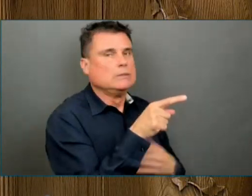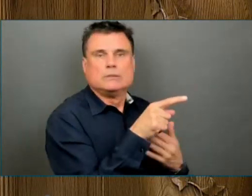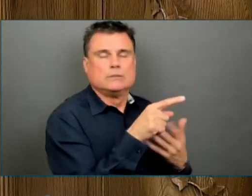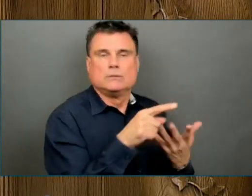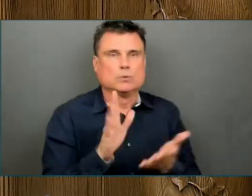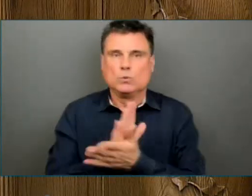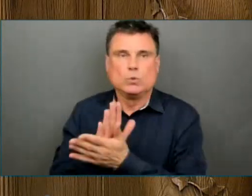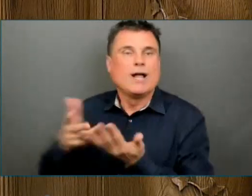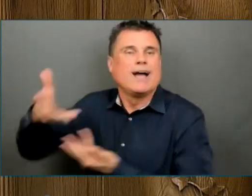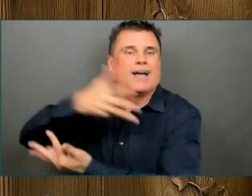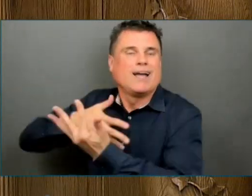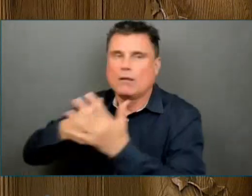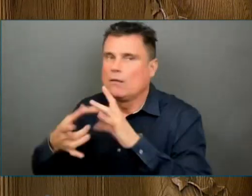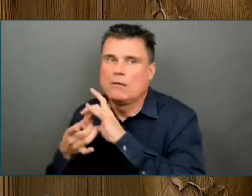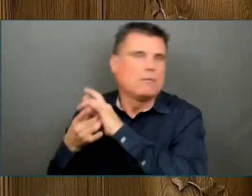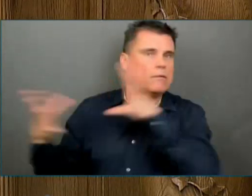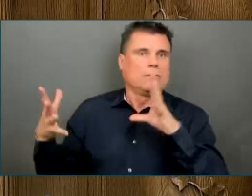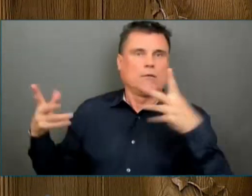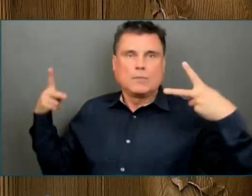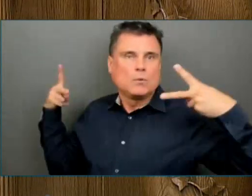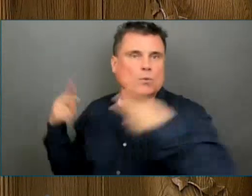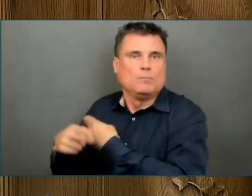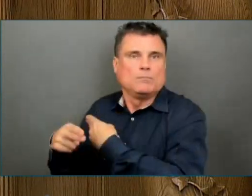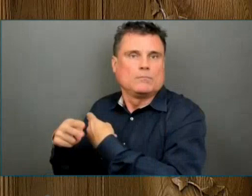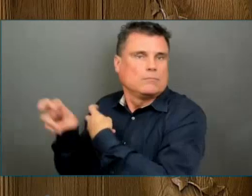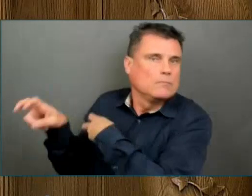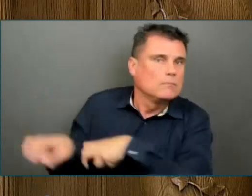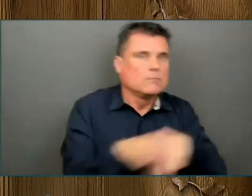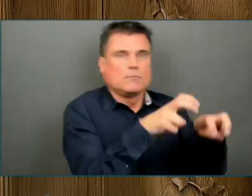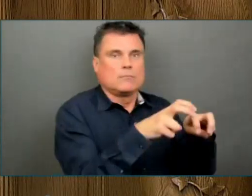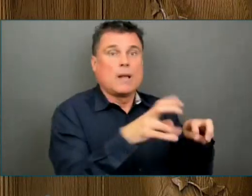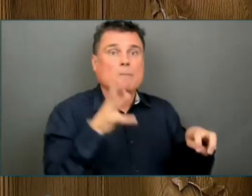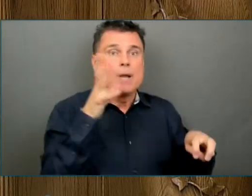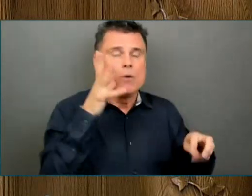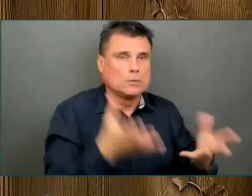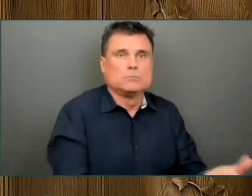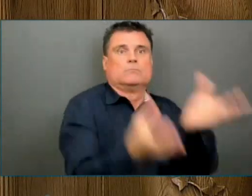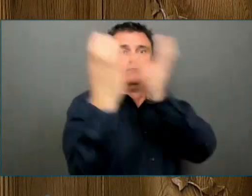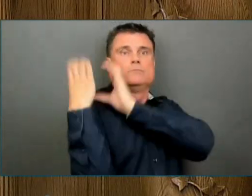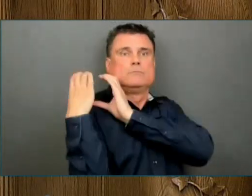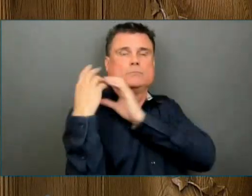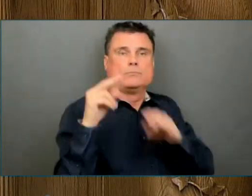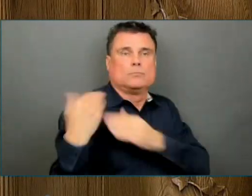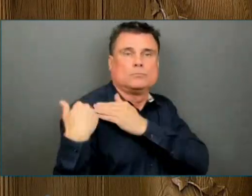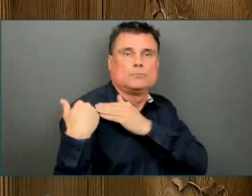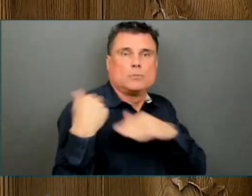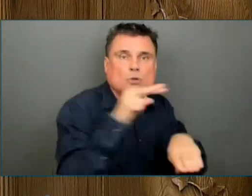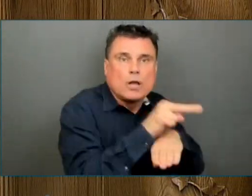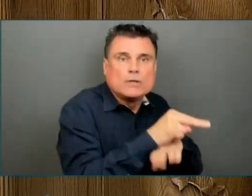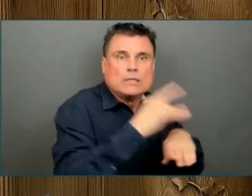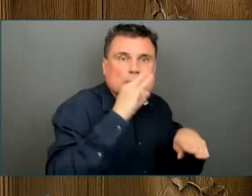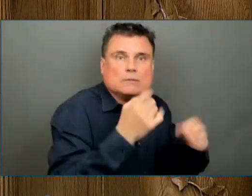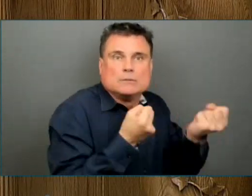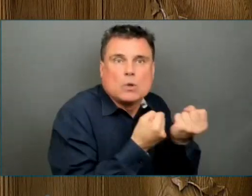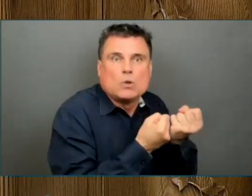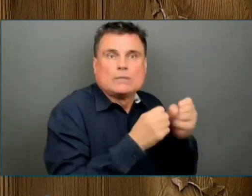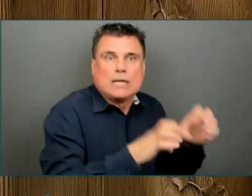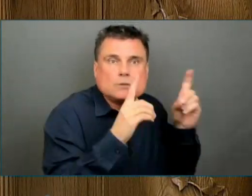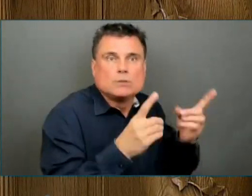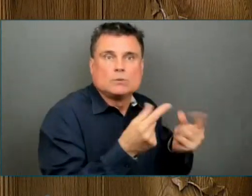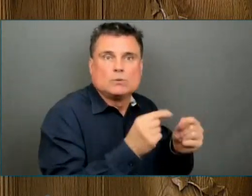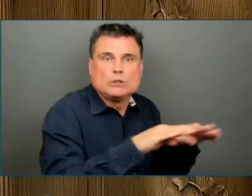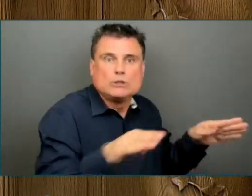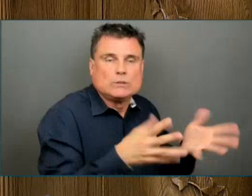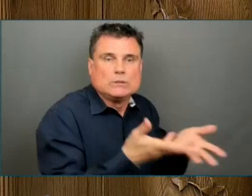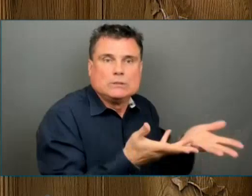supervising their children's online learning with their own work responsibilities. This is why your government prioritized